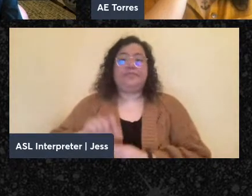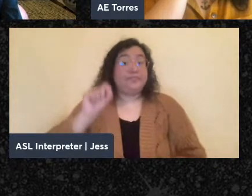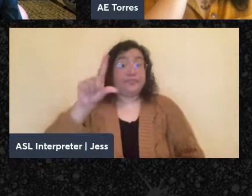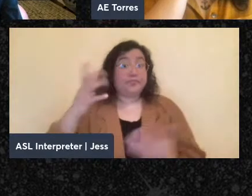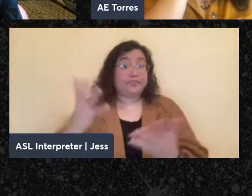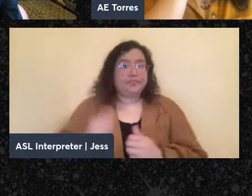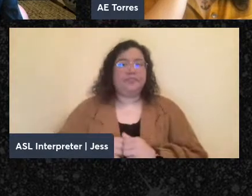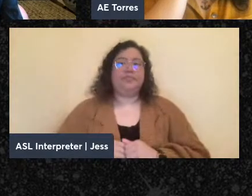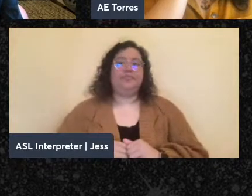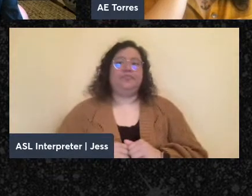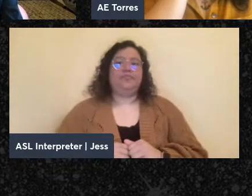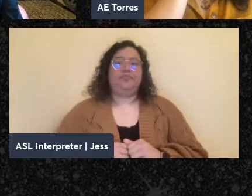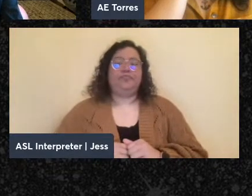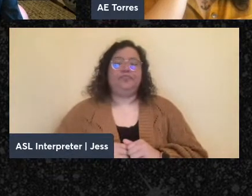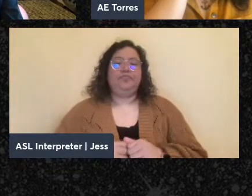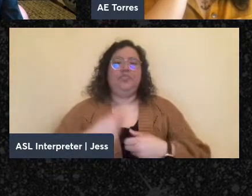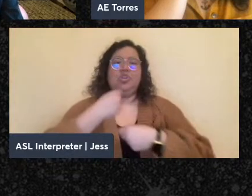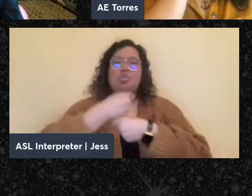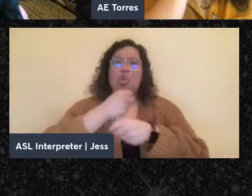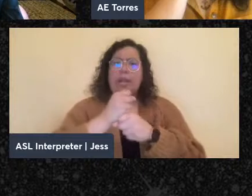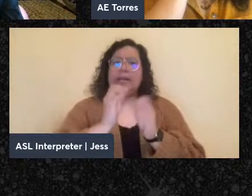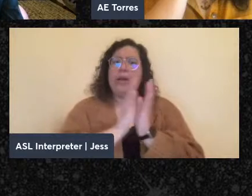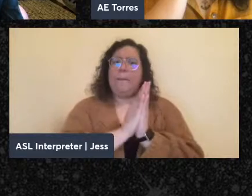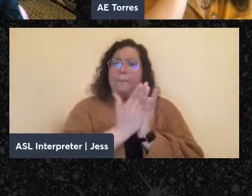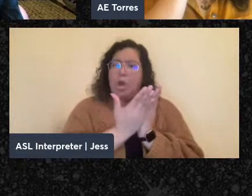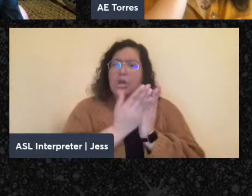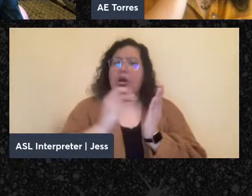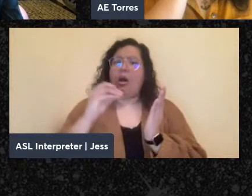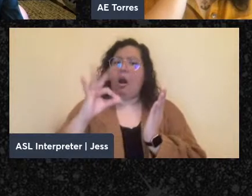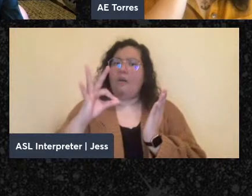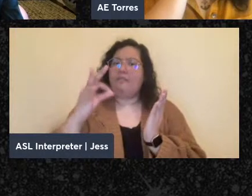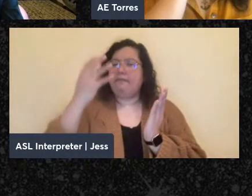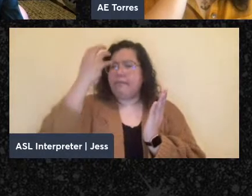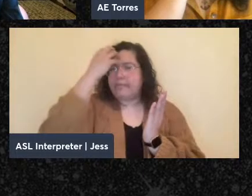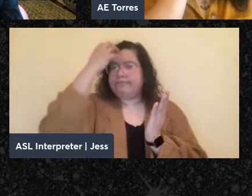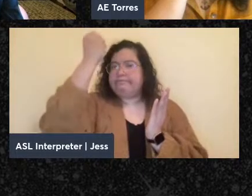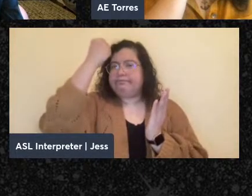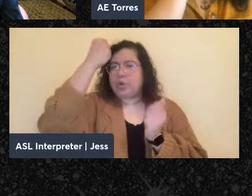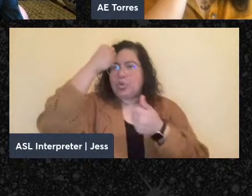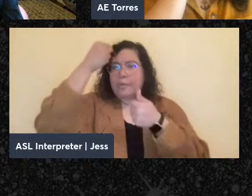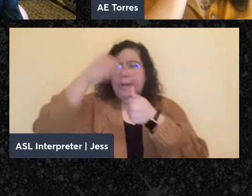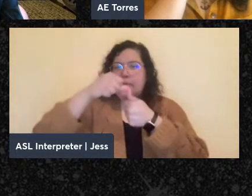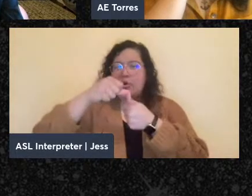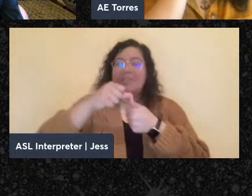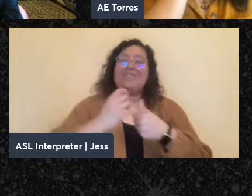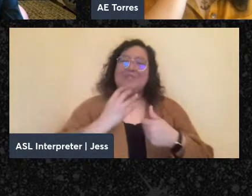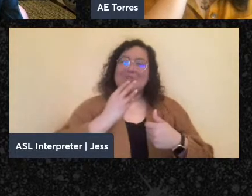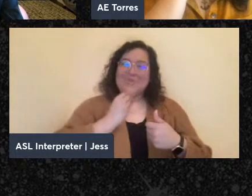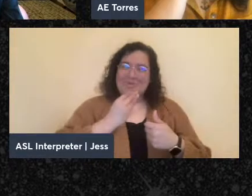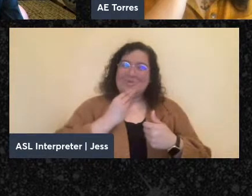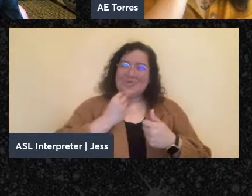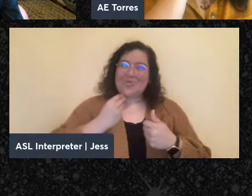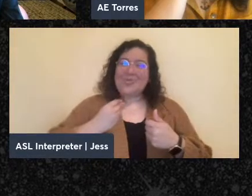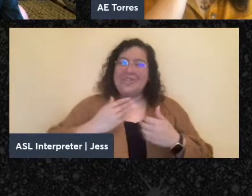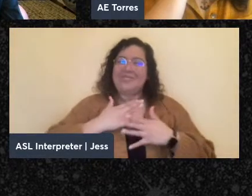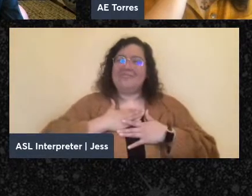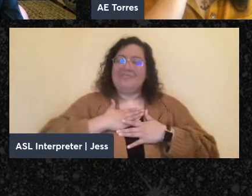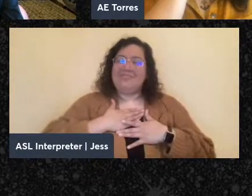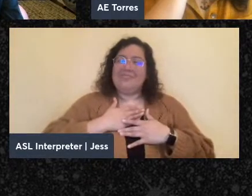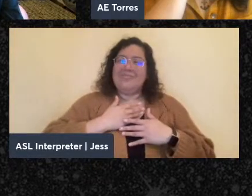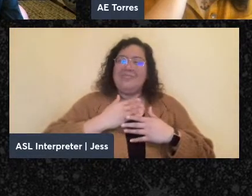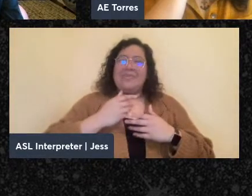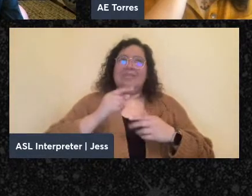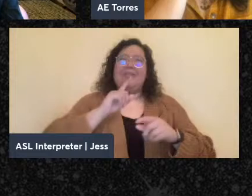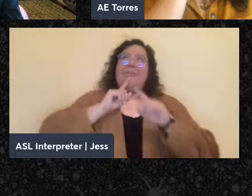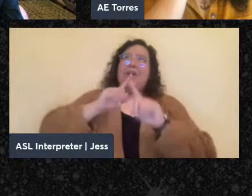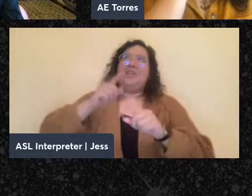is the significance of creating a book, a book of remembrance, both in a Jewish sense, the people of the book commanded to remember, and for